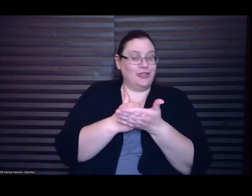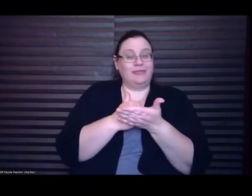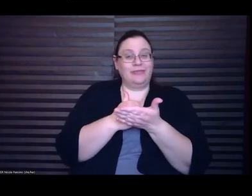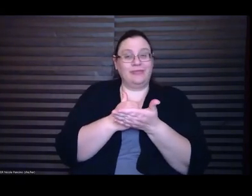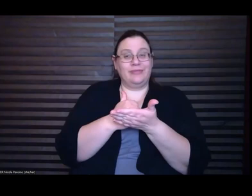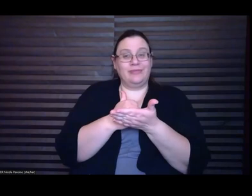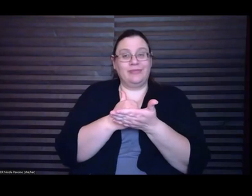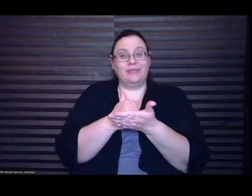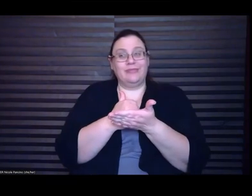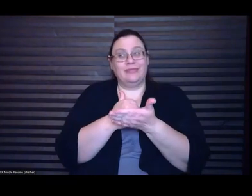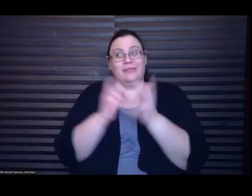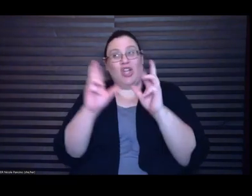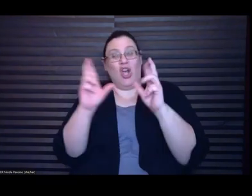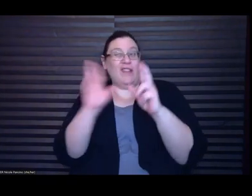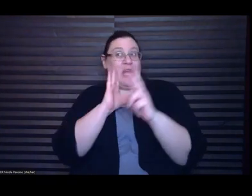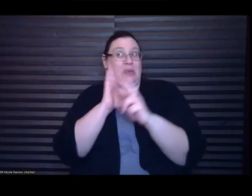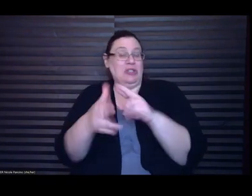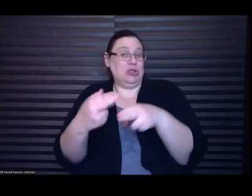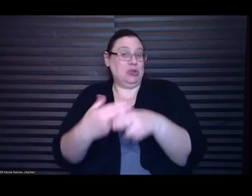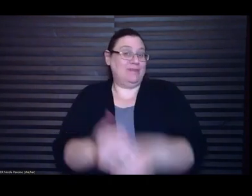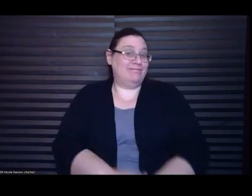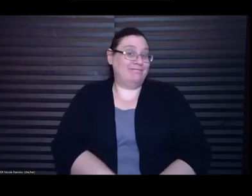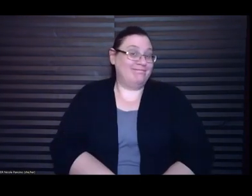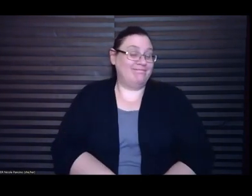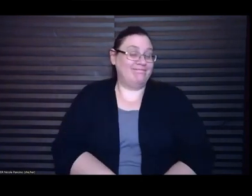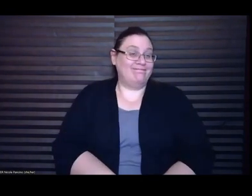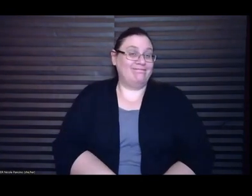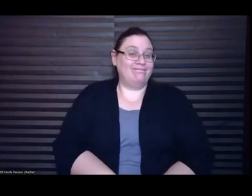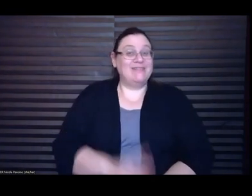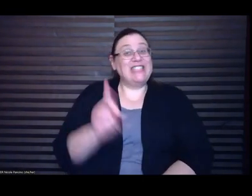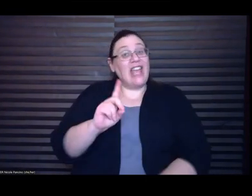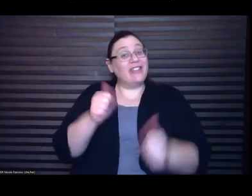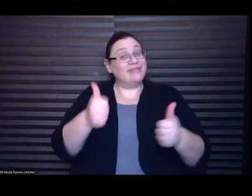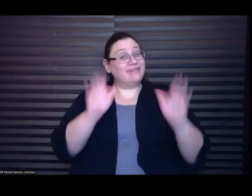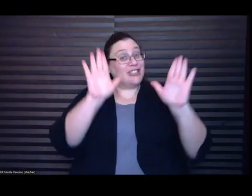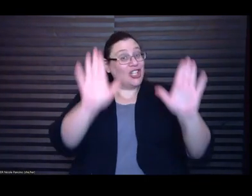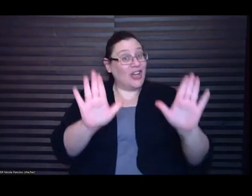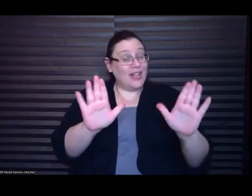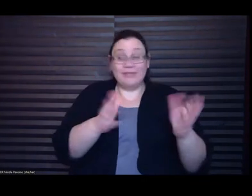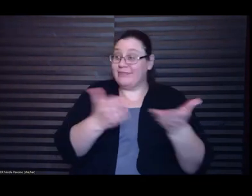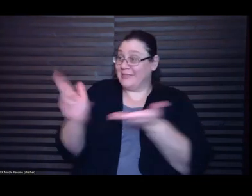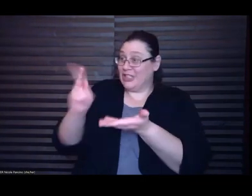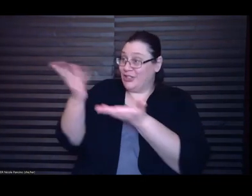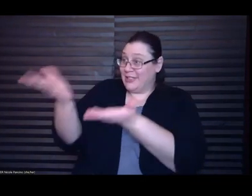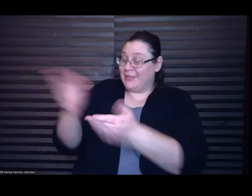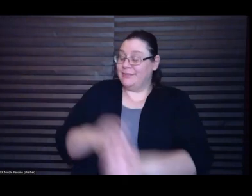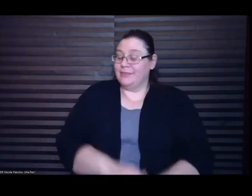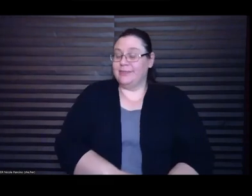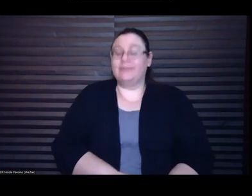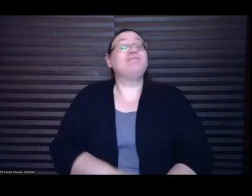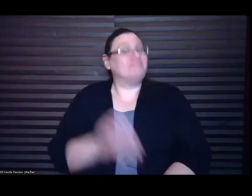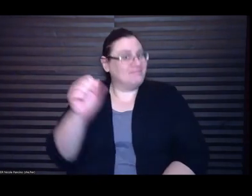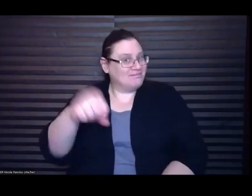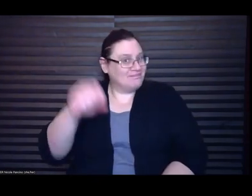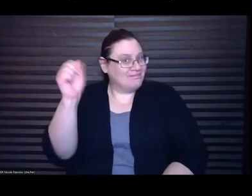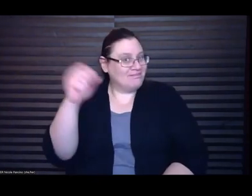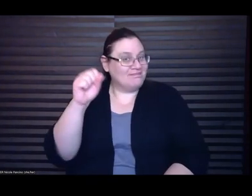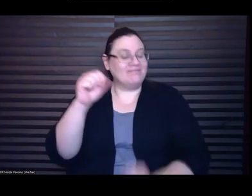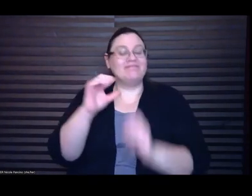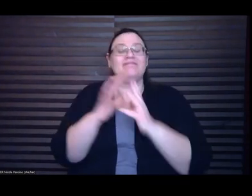great yeah Kirsten um yeah I'm I'm when I when I started um